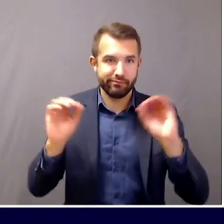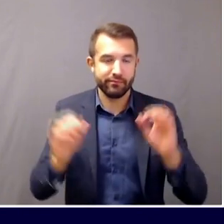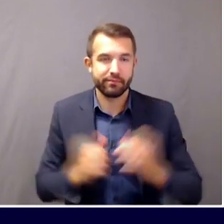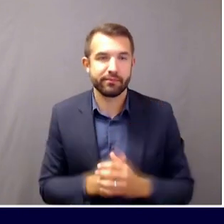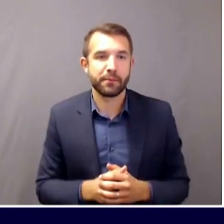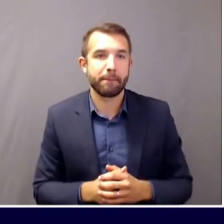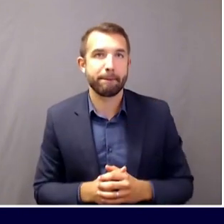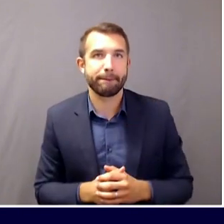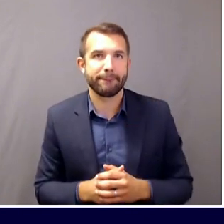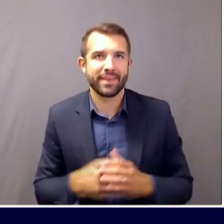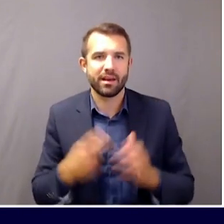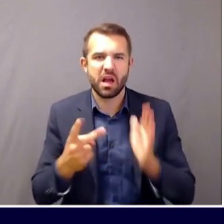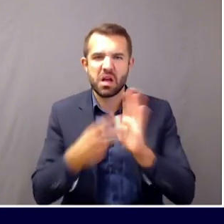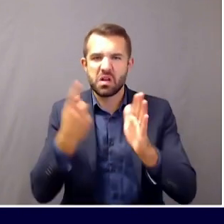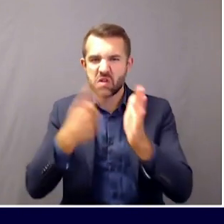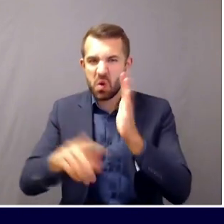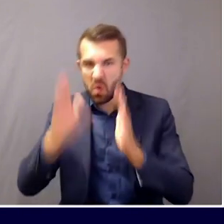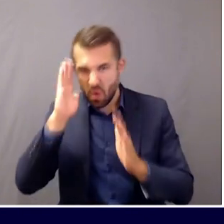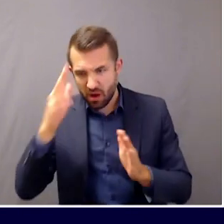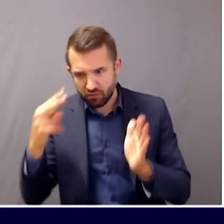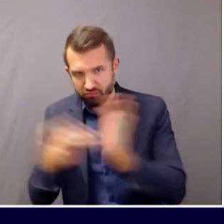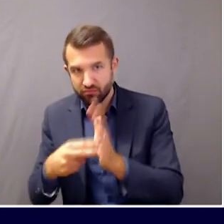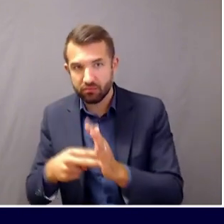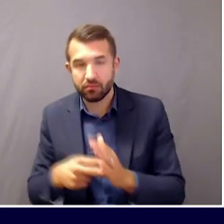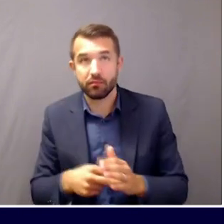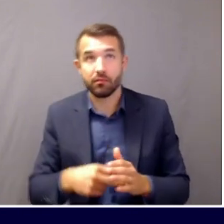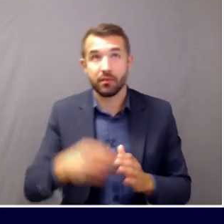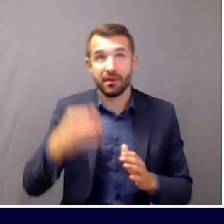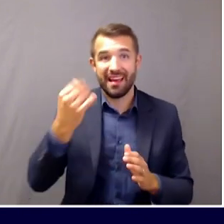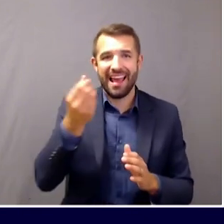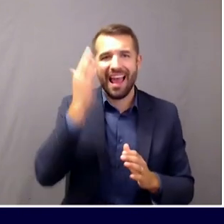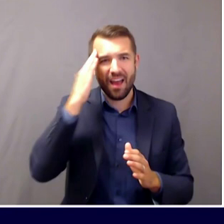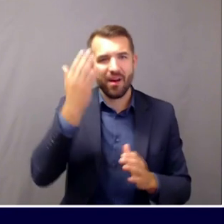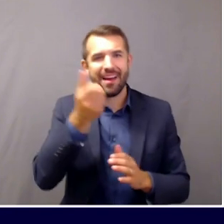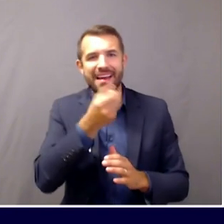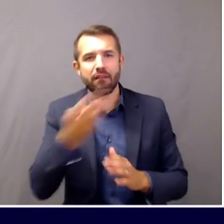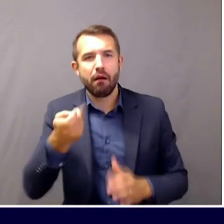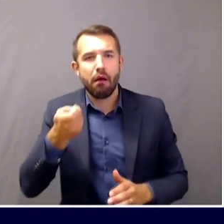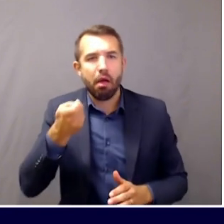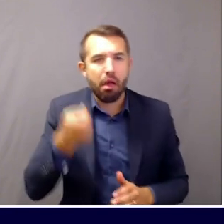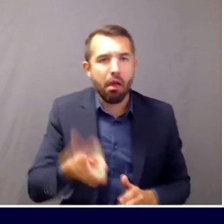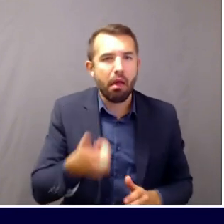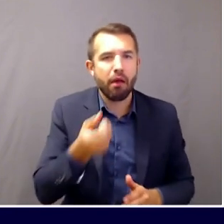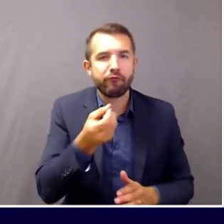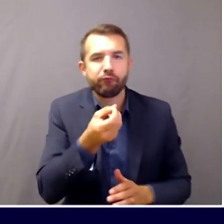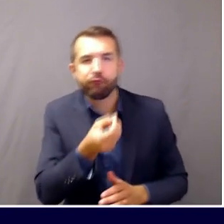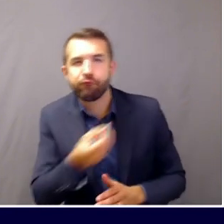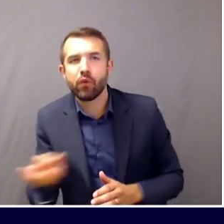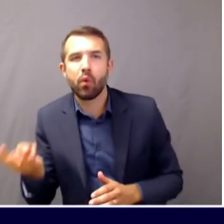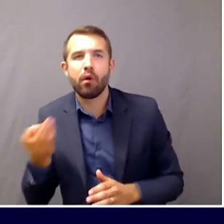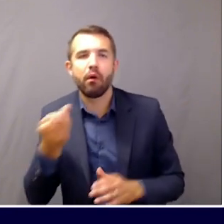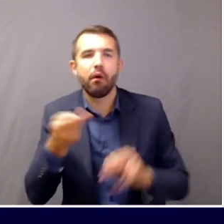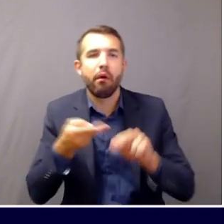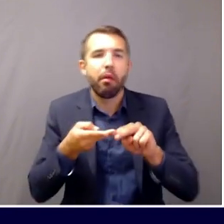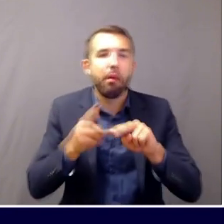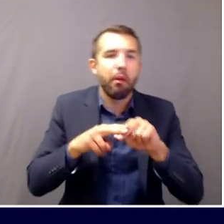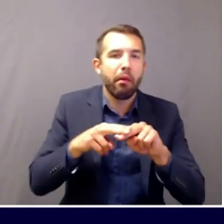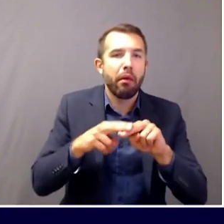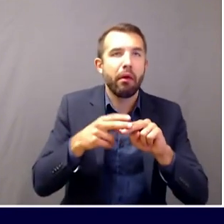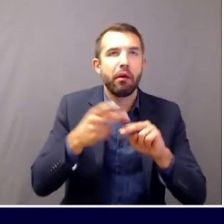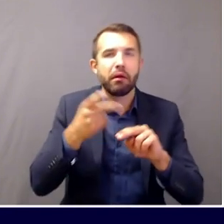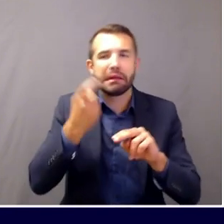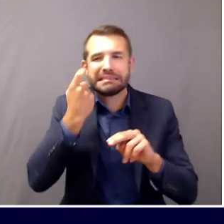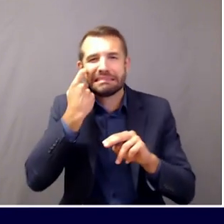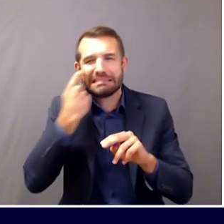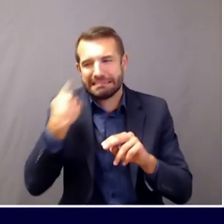back and double check that. There have been many days where we had very few cases, of course. Some of those have been more recently. But to